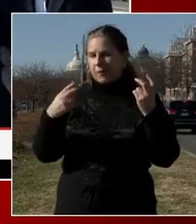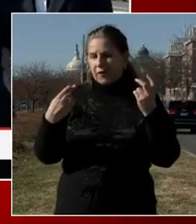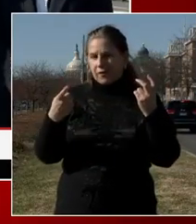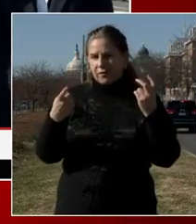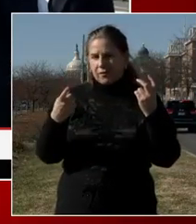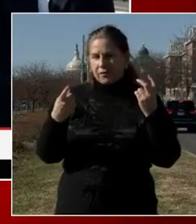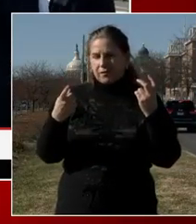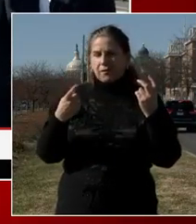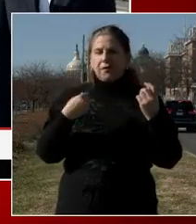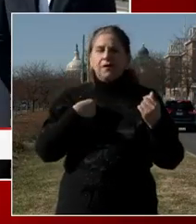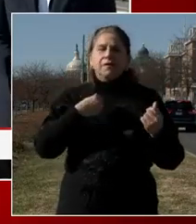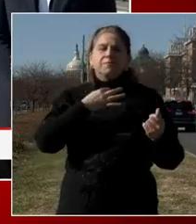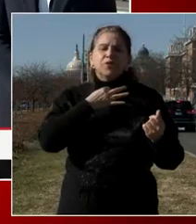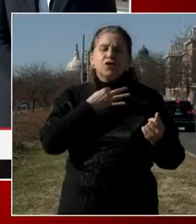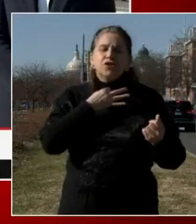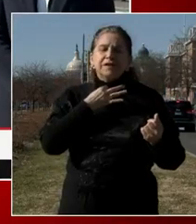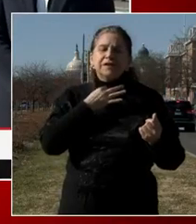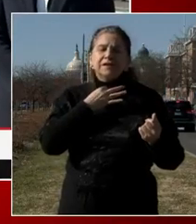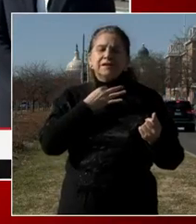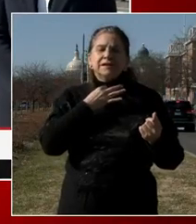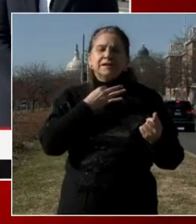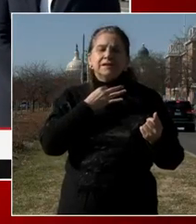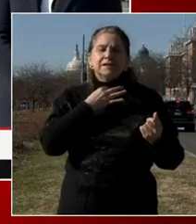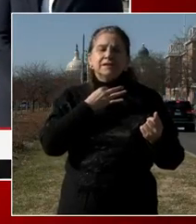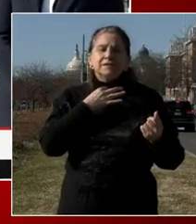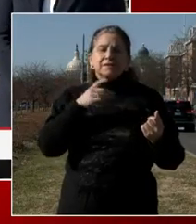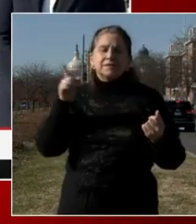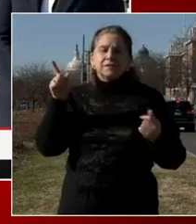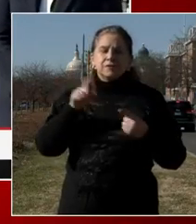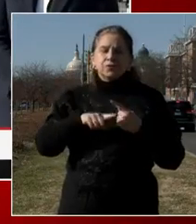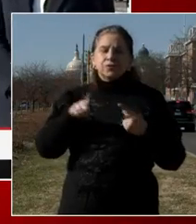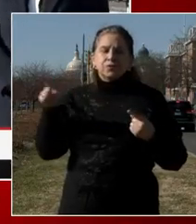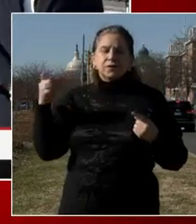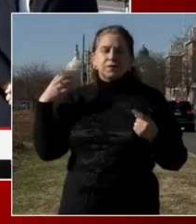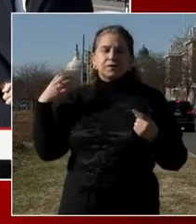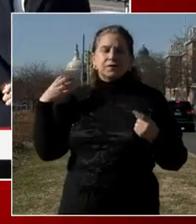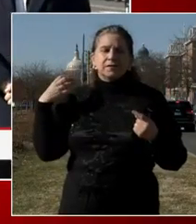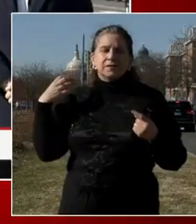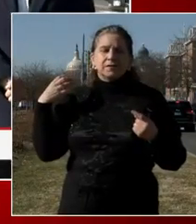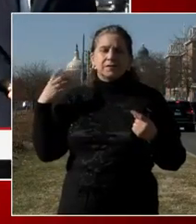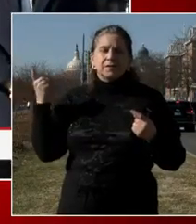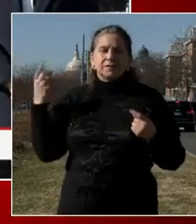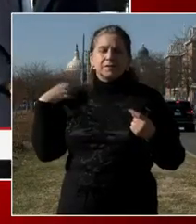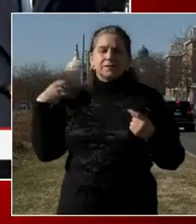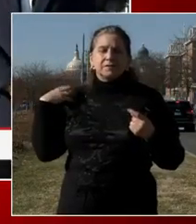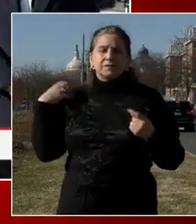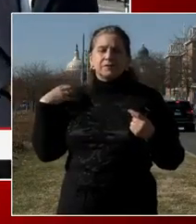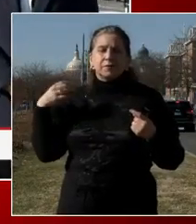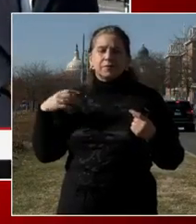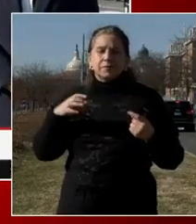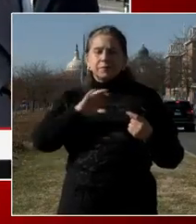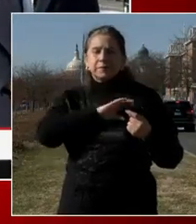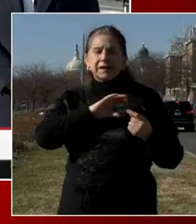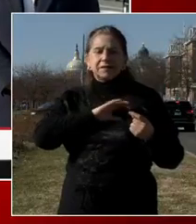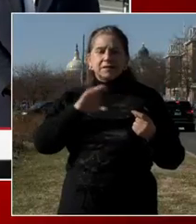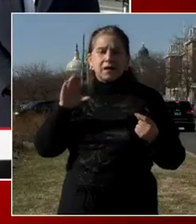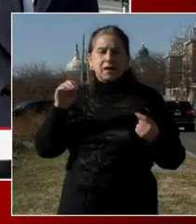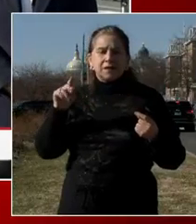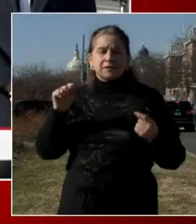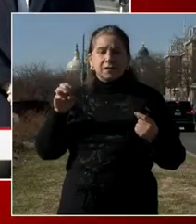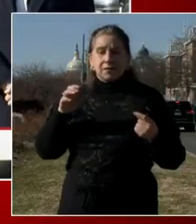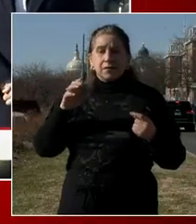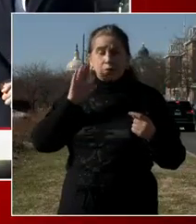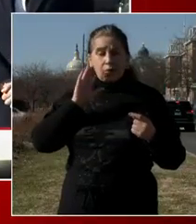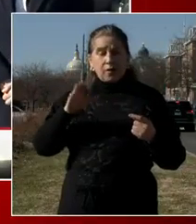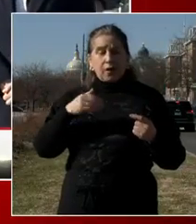I'm wondering if you have any information. We heard word about a body found near Fletcher's boathouse today. Do you have any, any information on